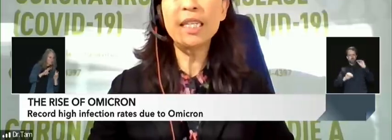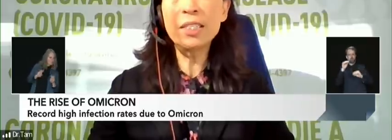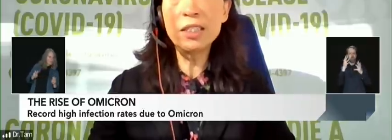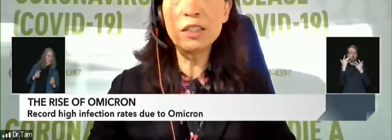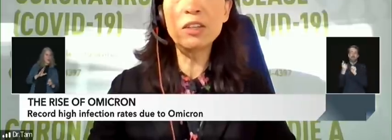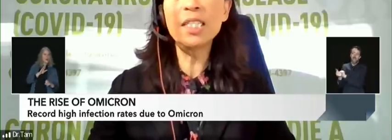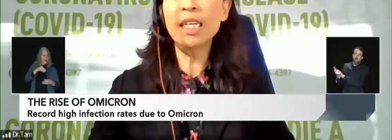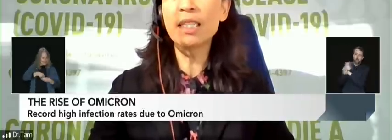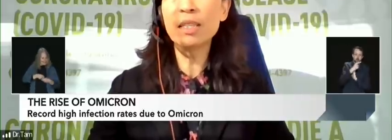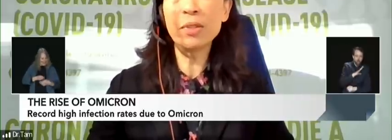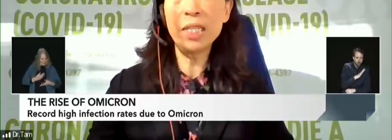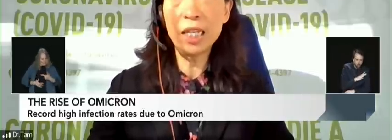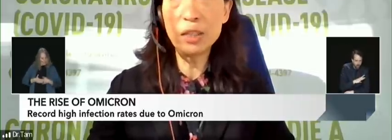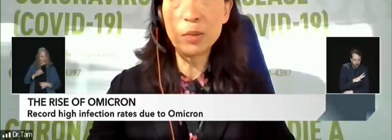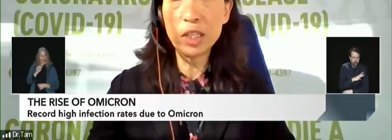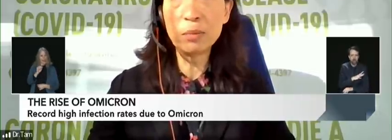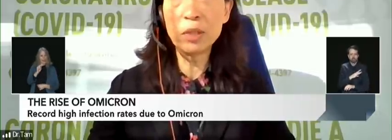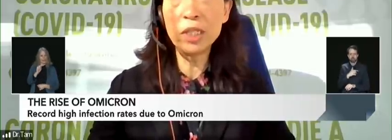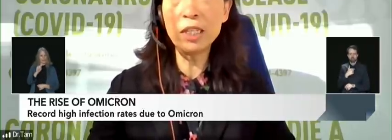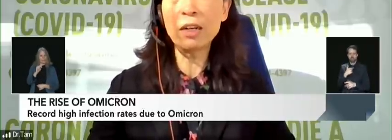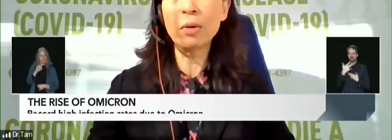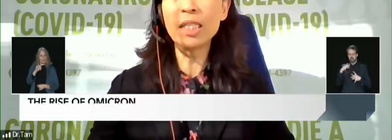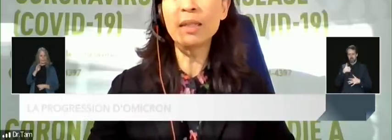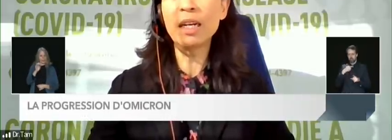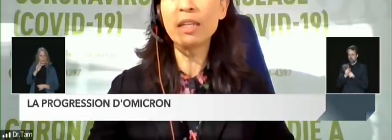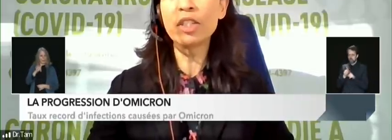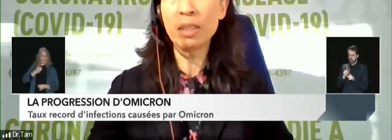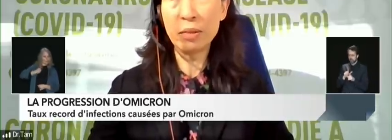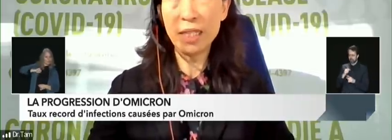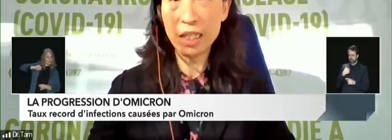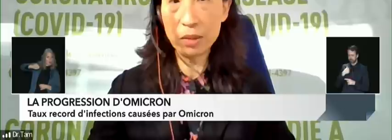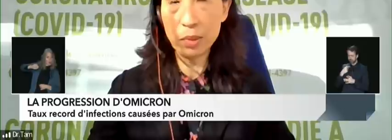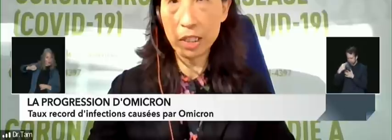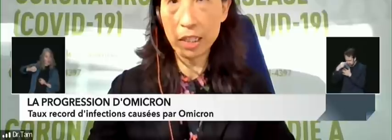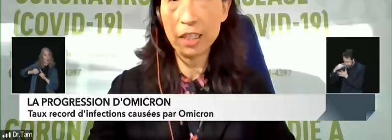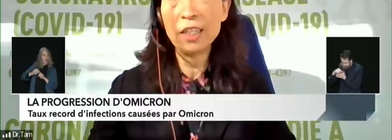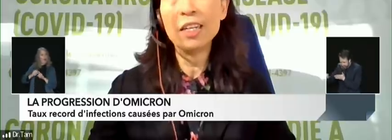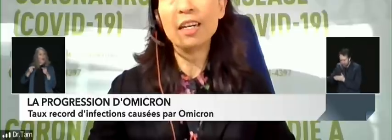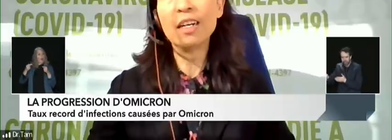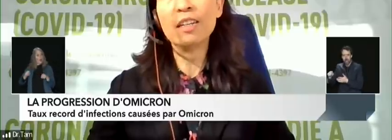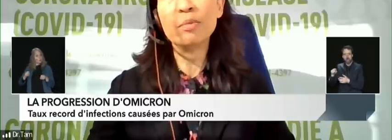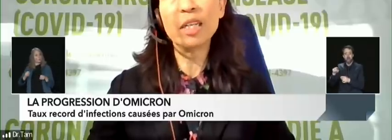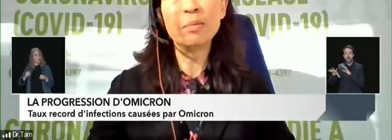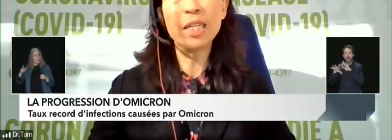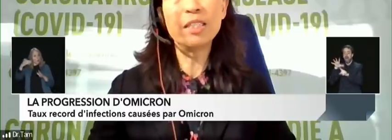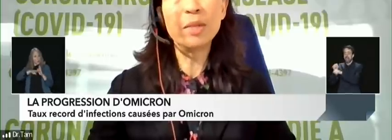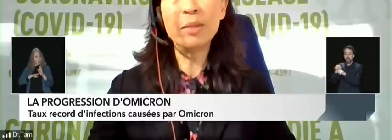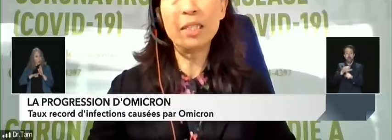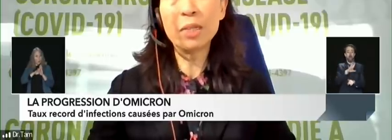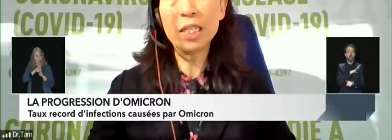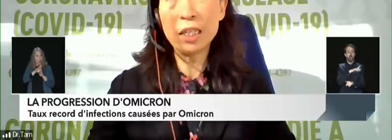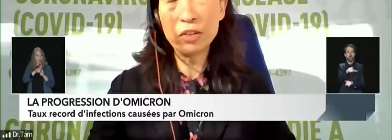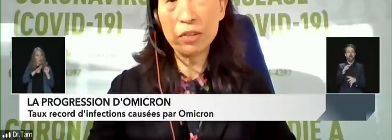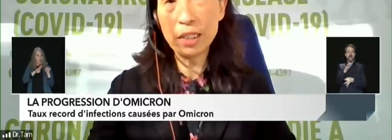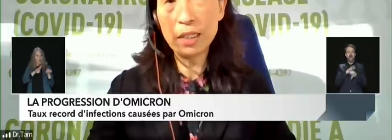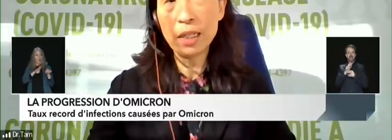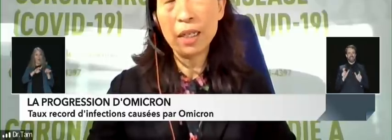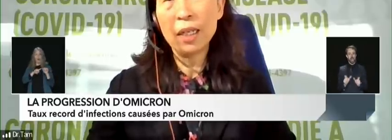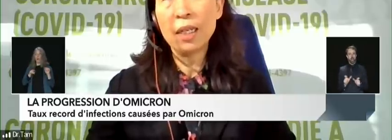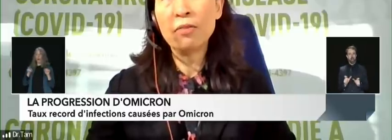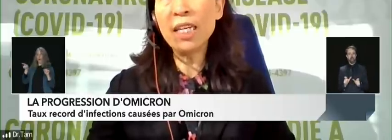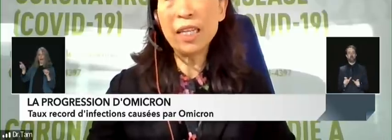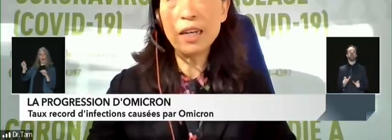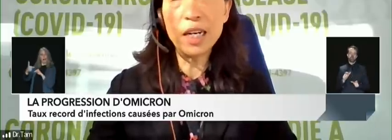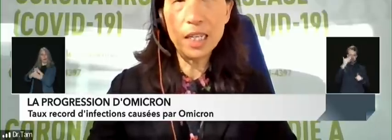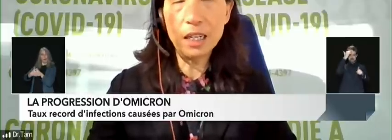yes you only get the tip of the iceberg but we got quite a large tip of the iceberg compared to maybe some other countries